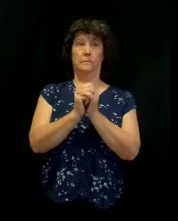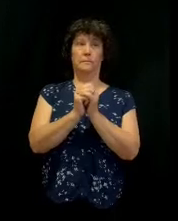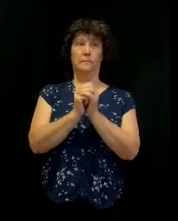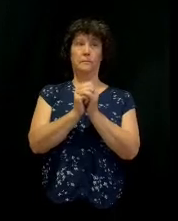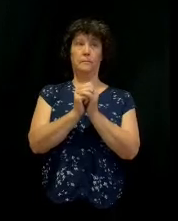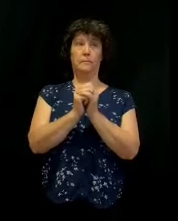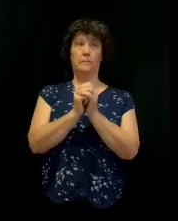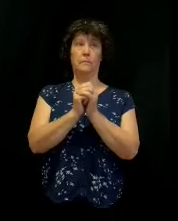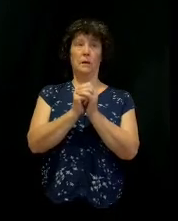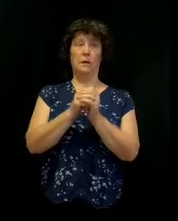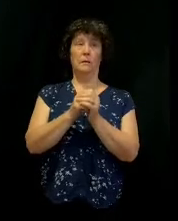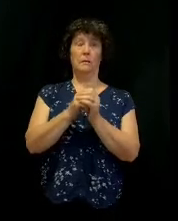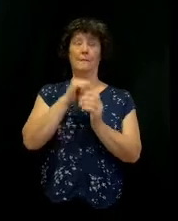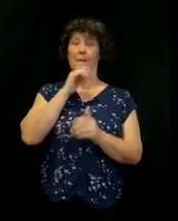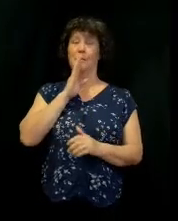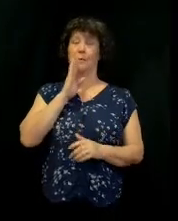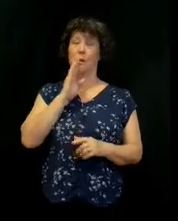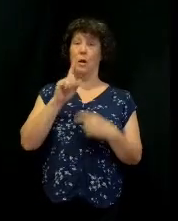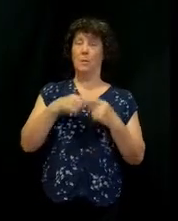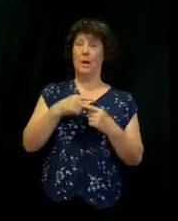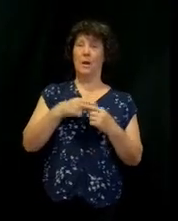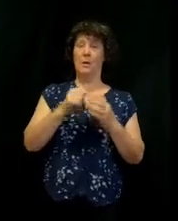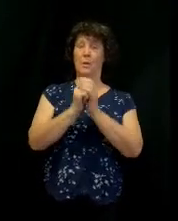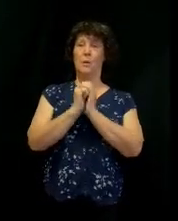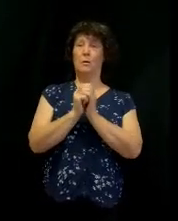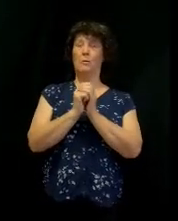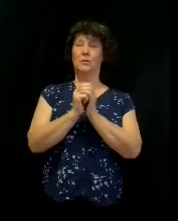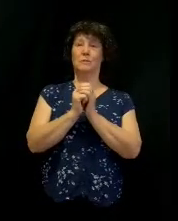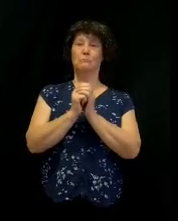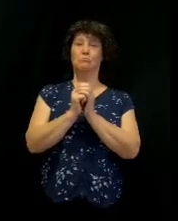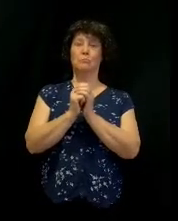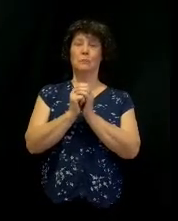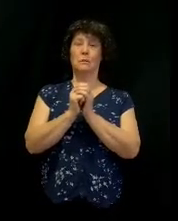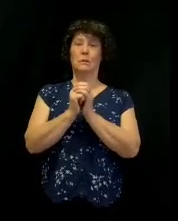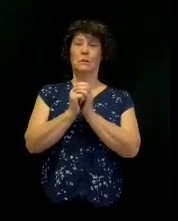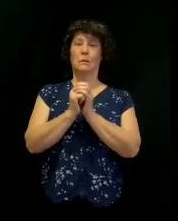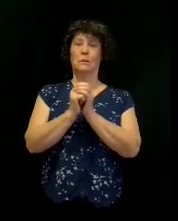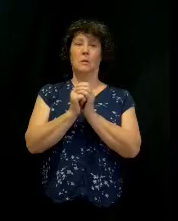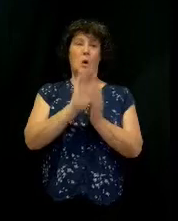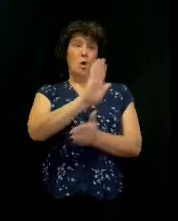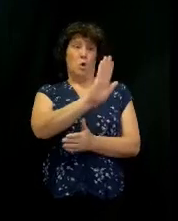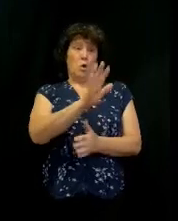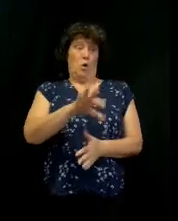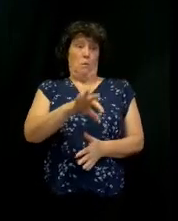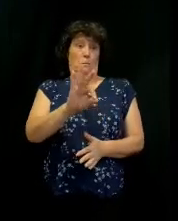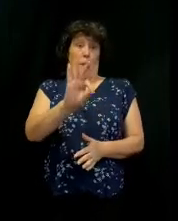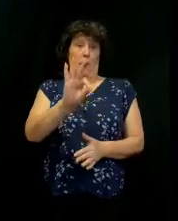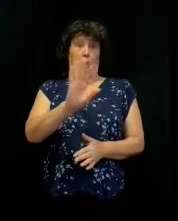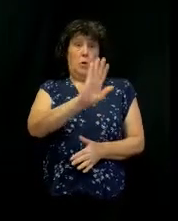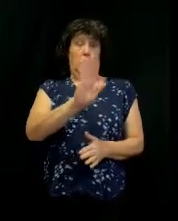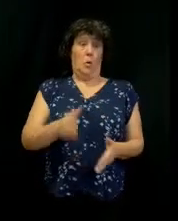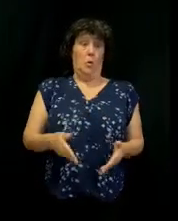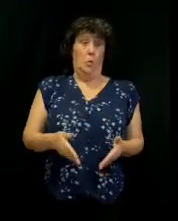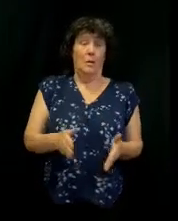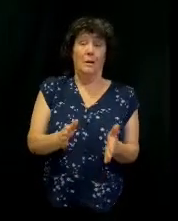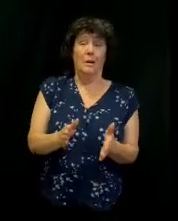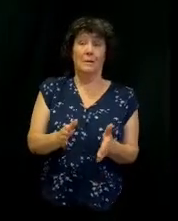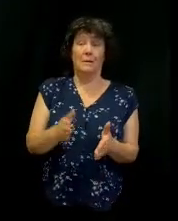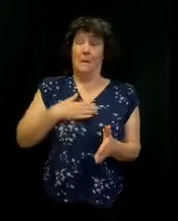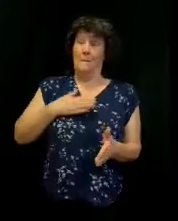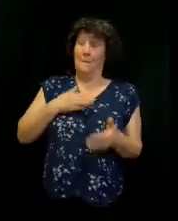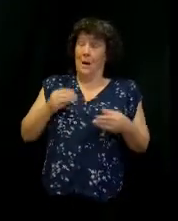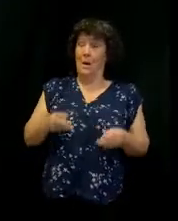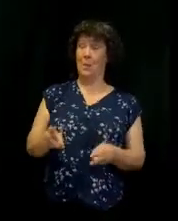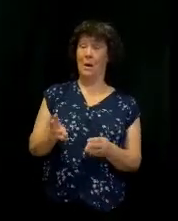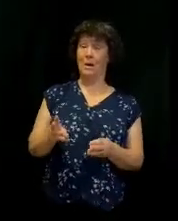Now, when I talk about worship, we could define worship all kinds of different ways. Right? We could sit here, I could break down worship, I could talk about that old